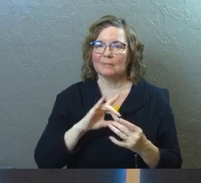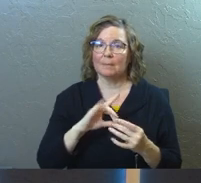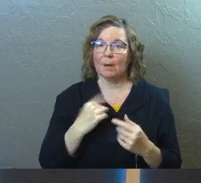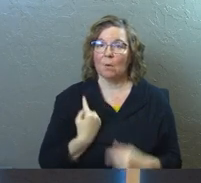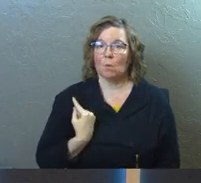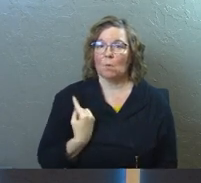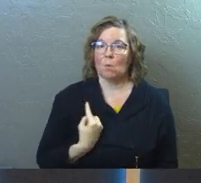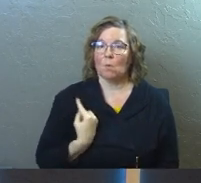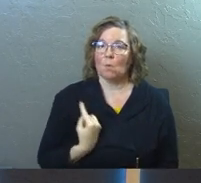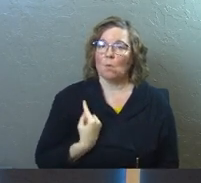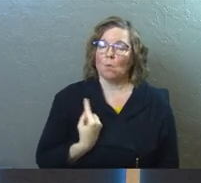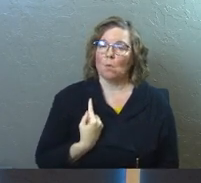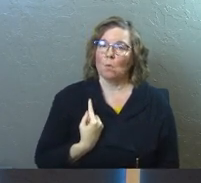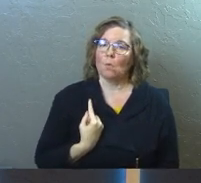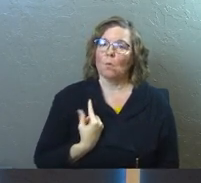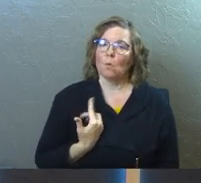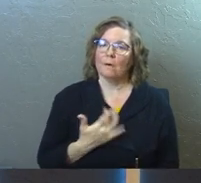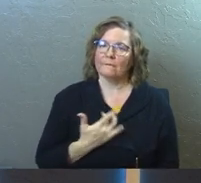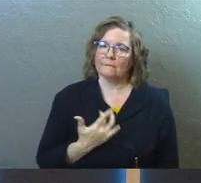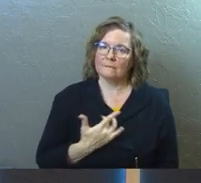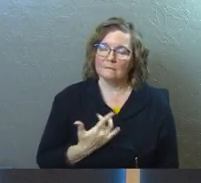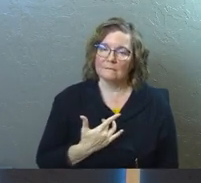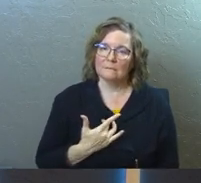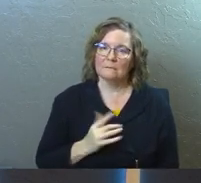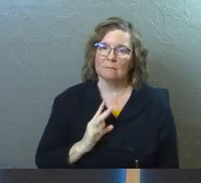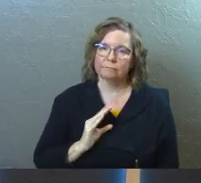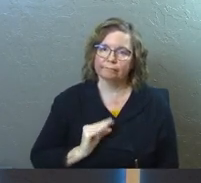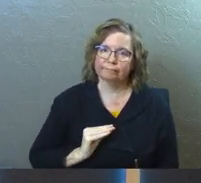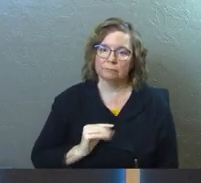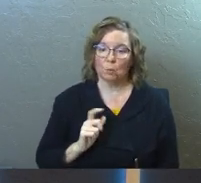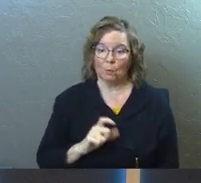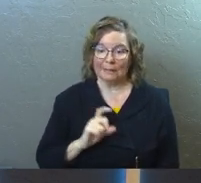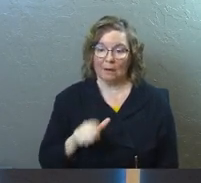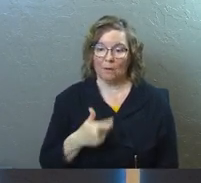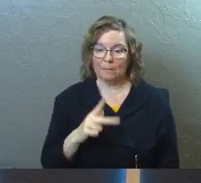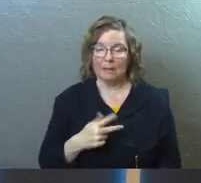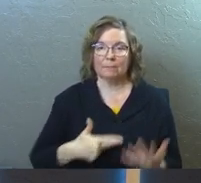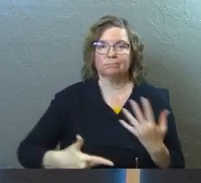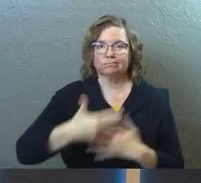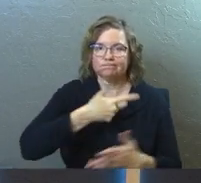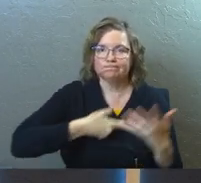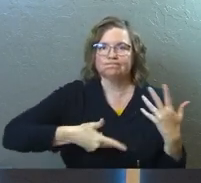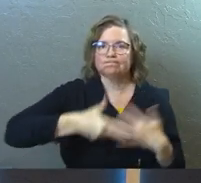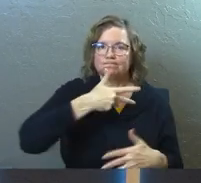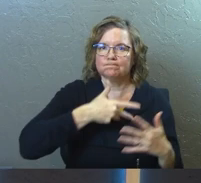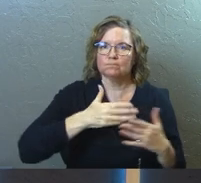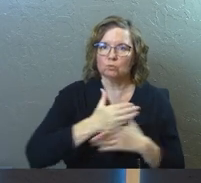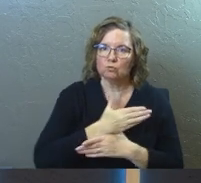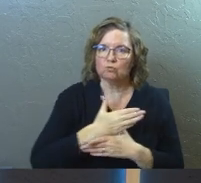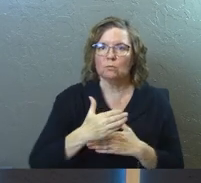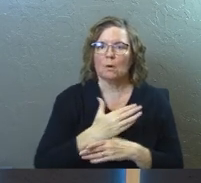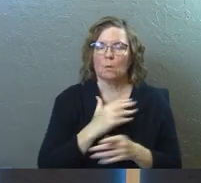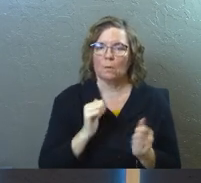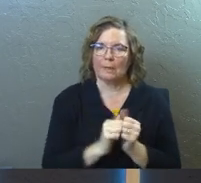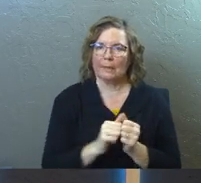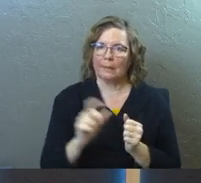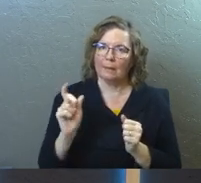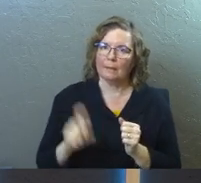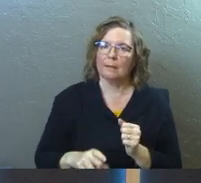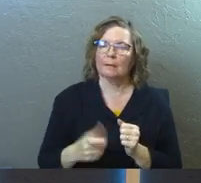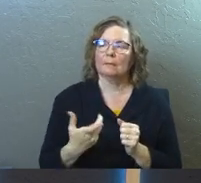loneliness and about the fact that we just need other people in our lives. We need someone to share it with.